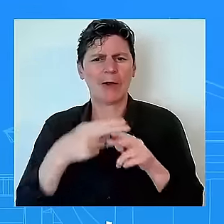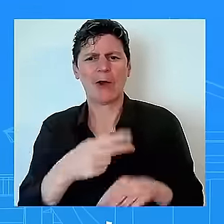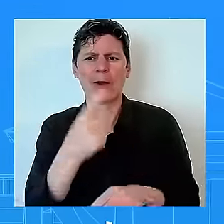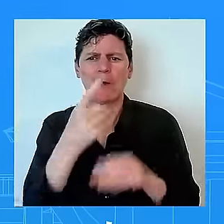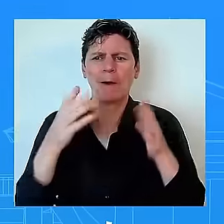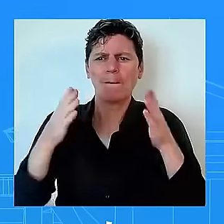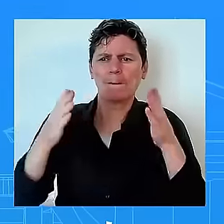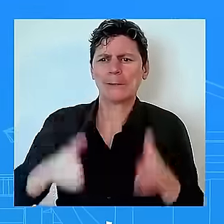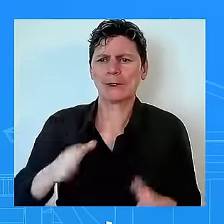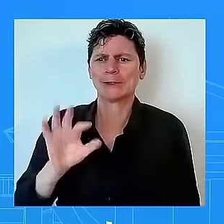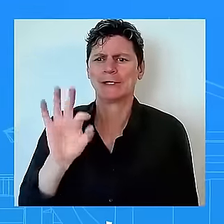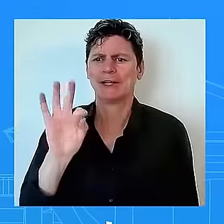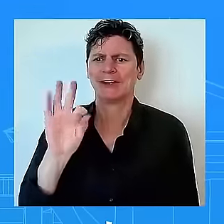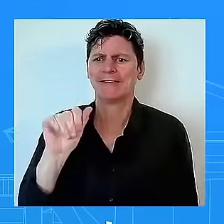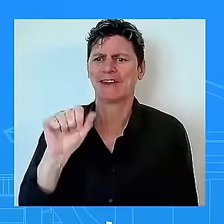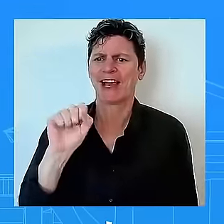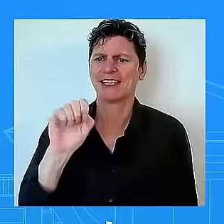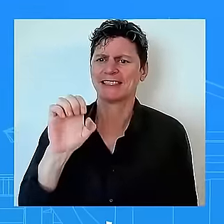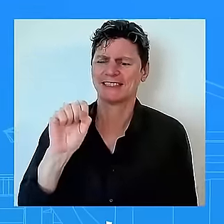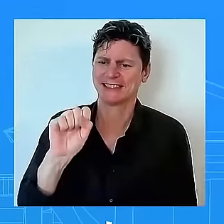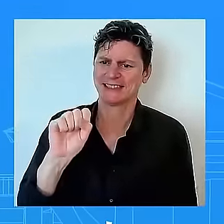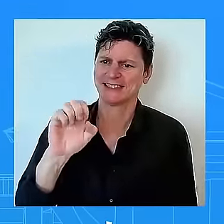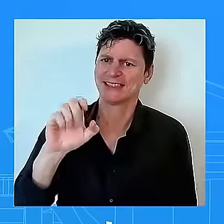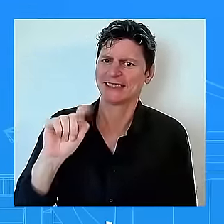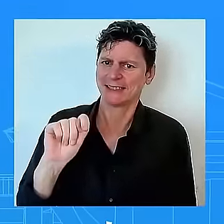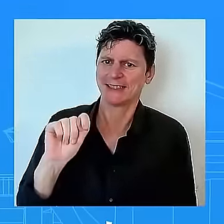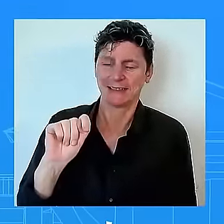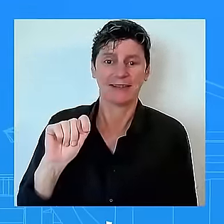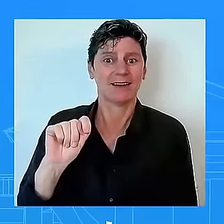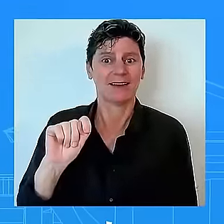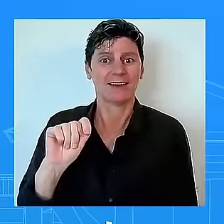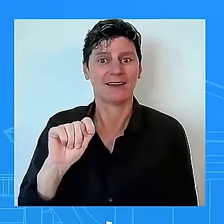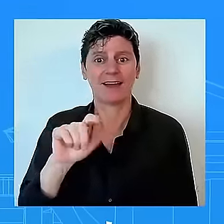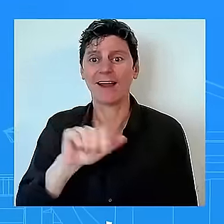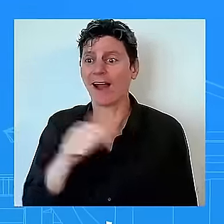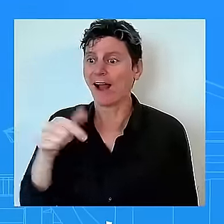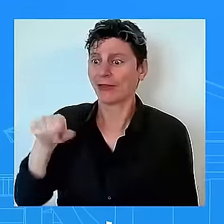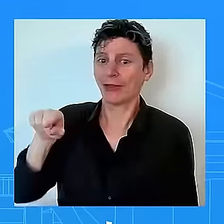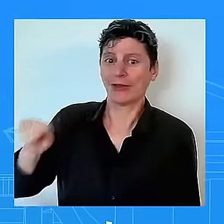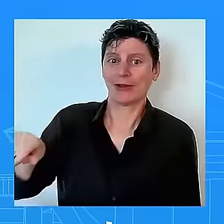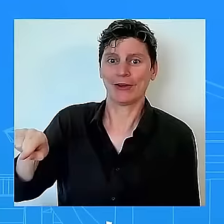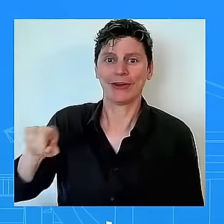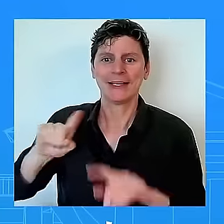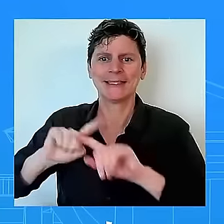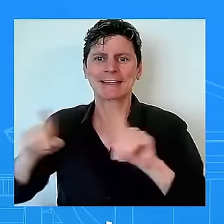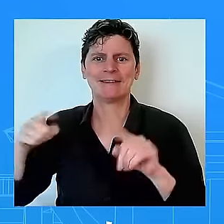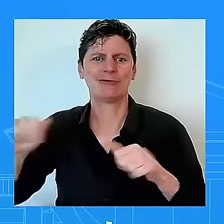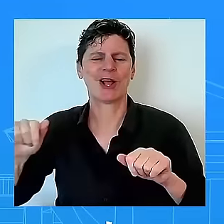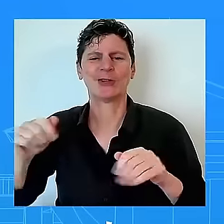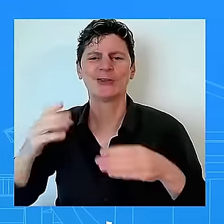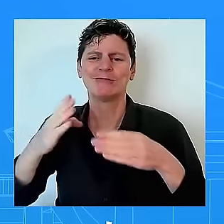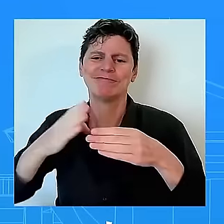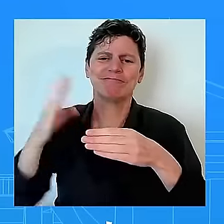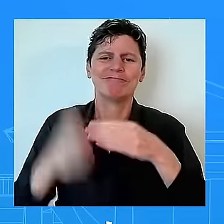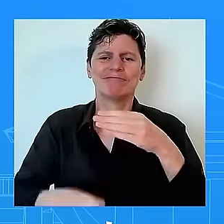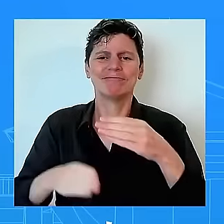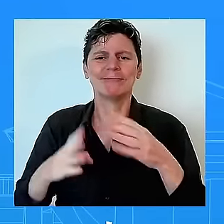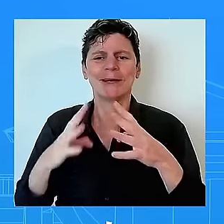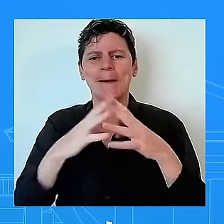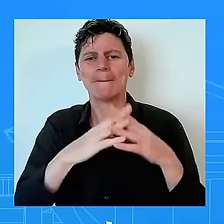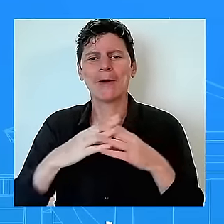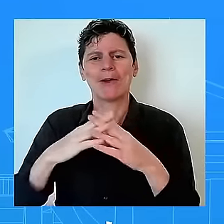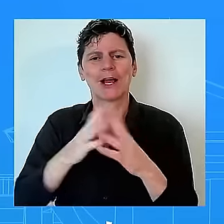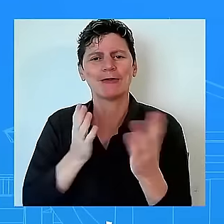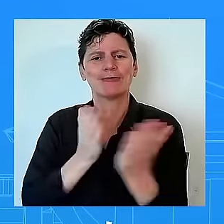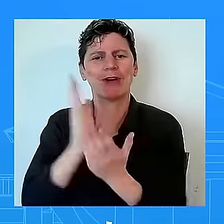democracy now i recognize that donald trump has also used those phrases threat to democracy danger to democracy but in